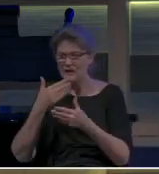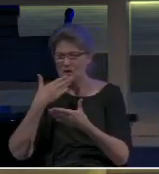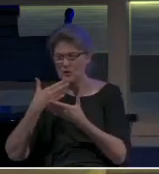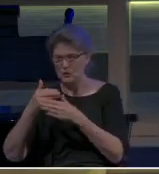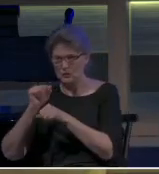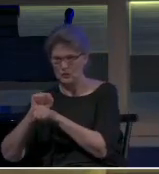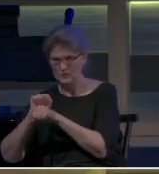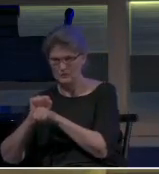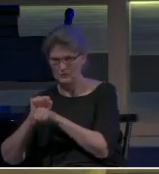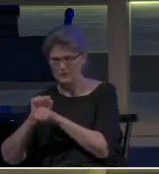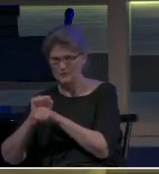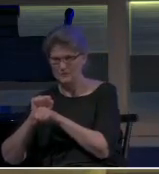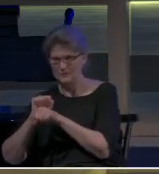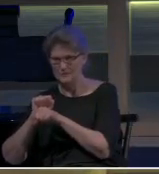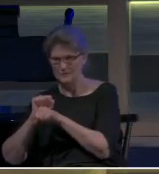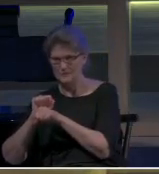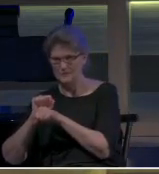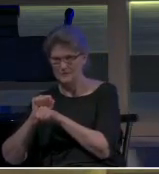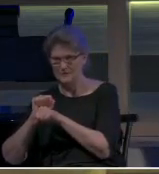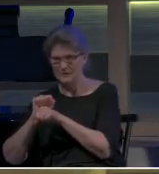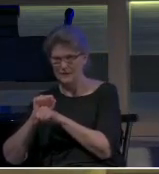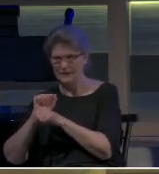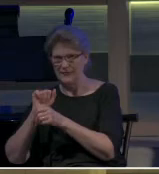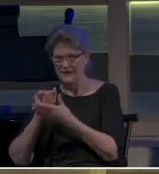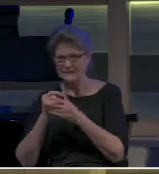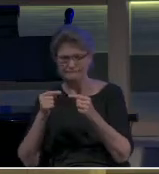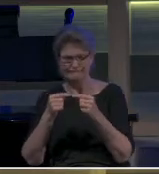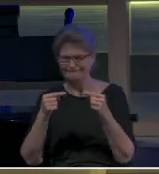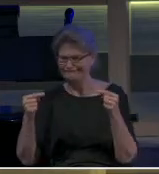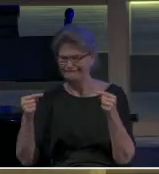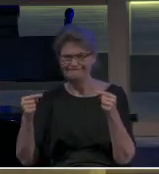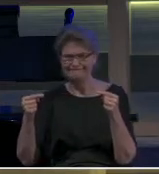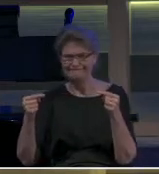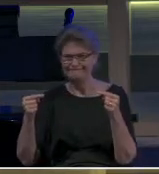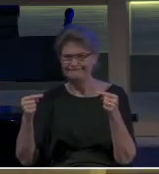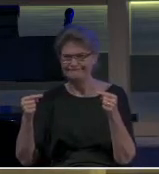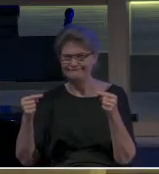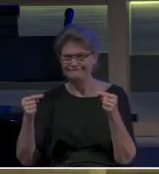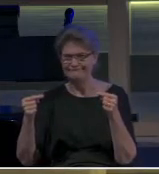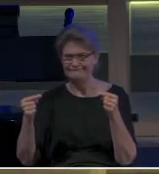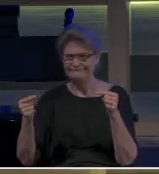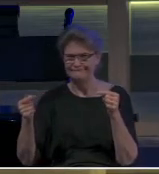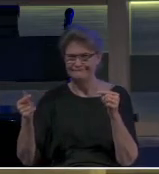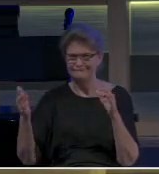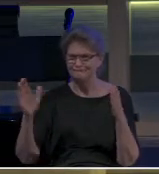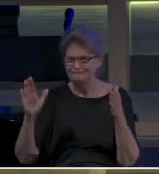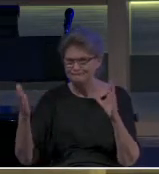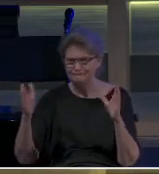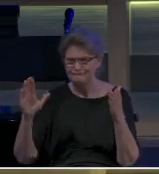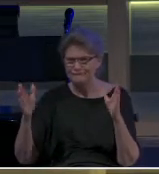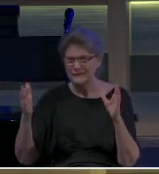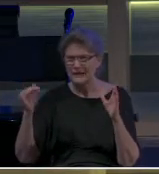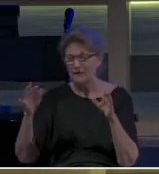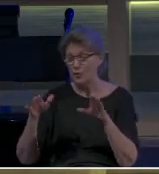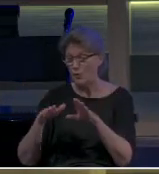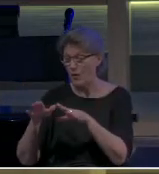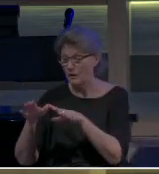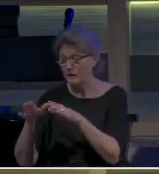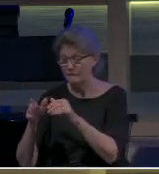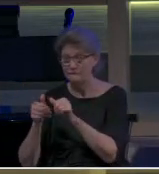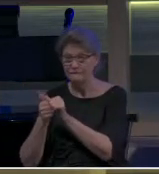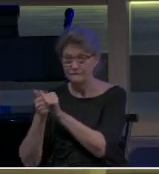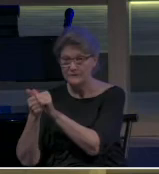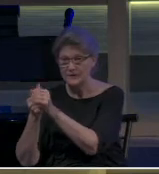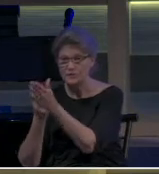work. And so that's the paradigm there. The paradigm is if you're walking in the truth,